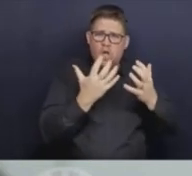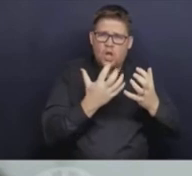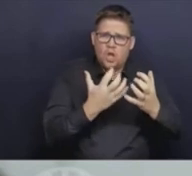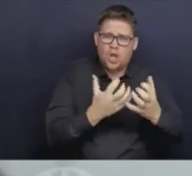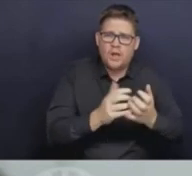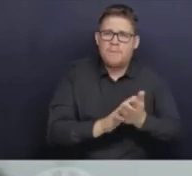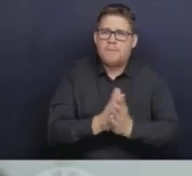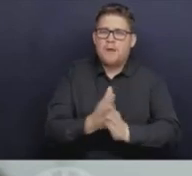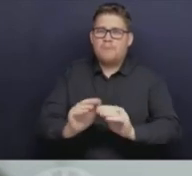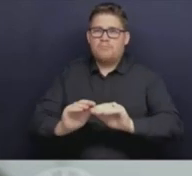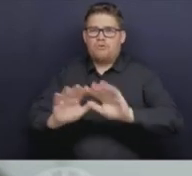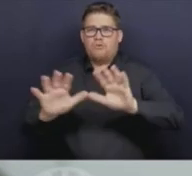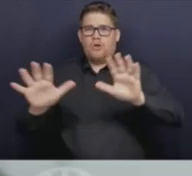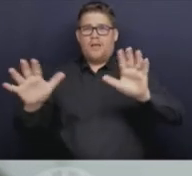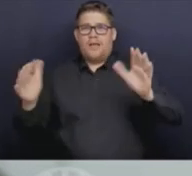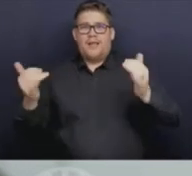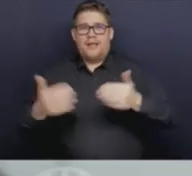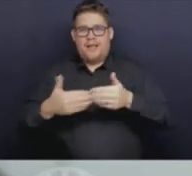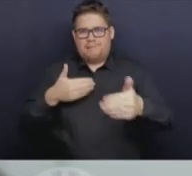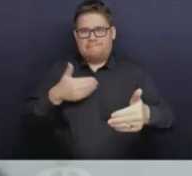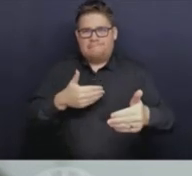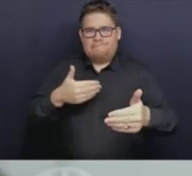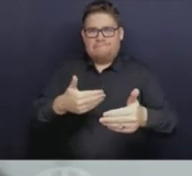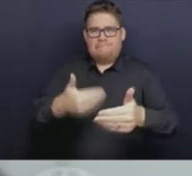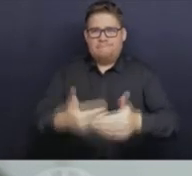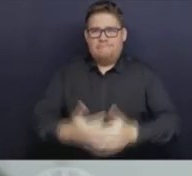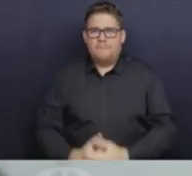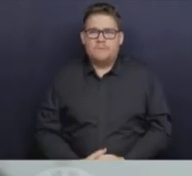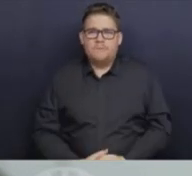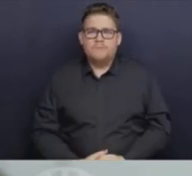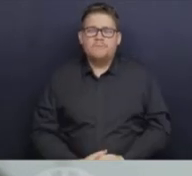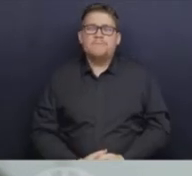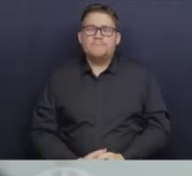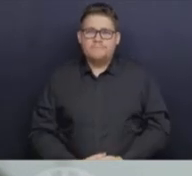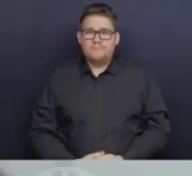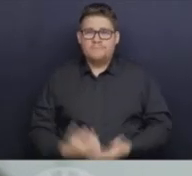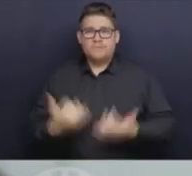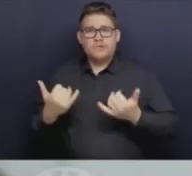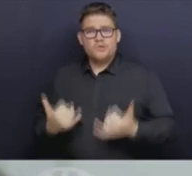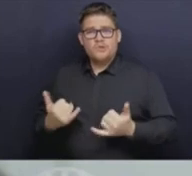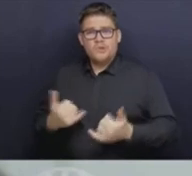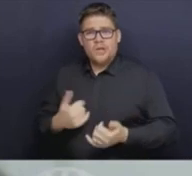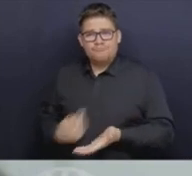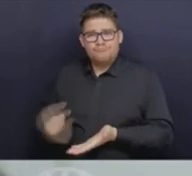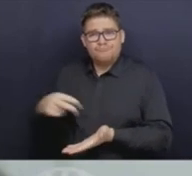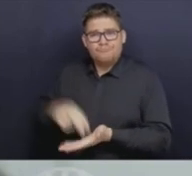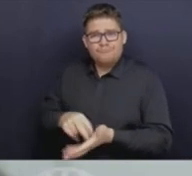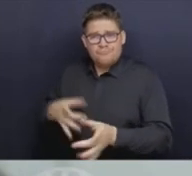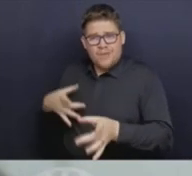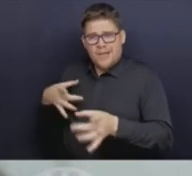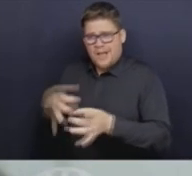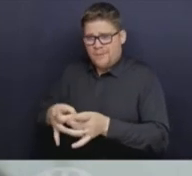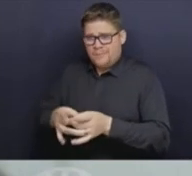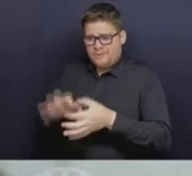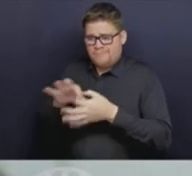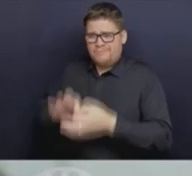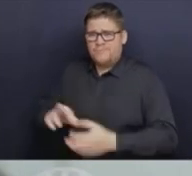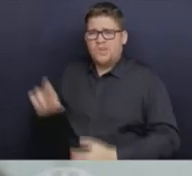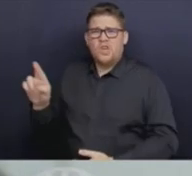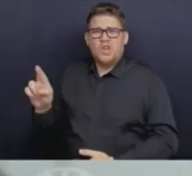update on where we are in this respiratory season, and to address some of the emerging issues and questions that have come up in the last few weeks,